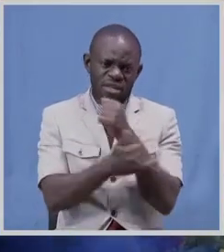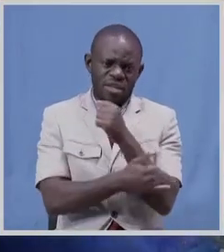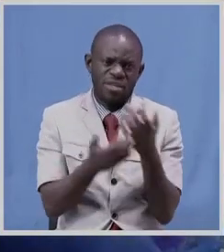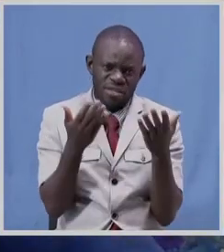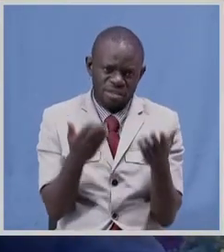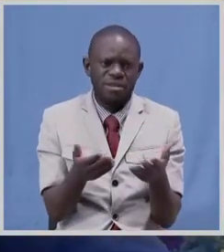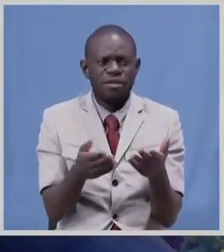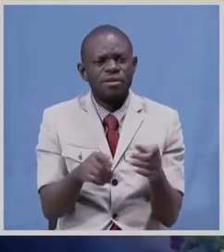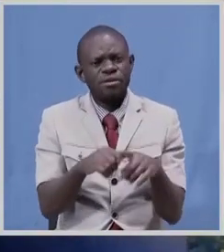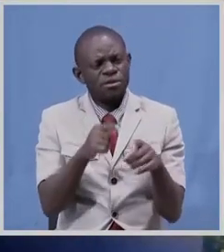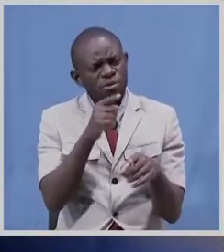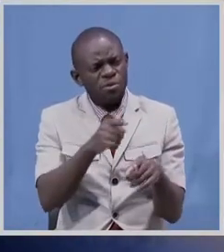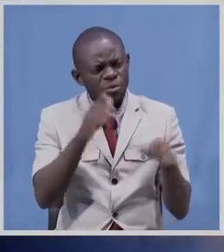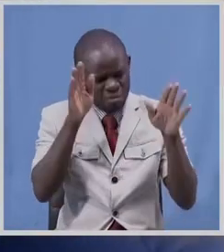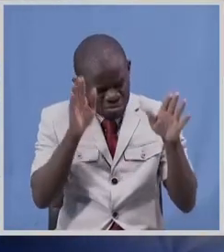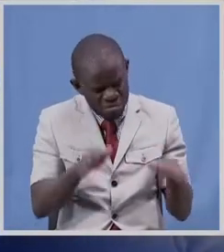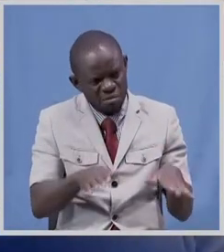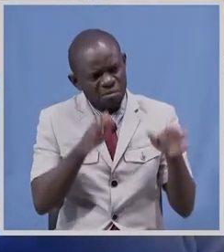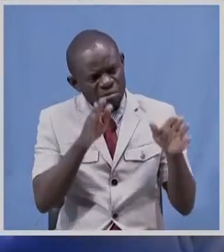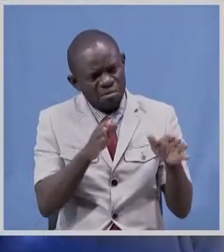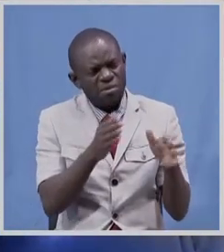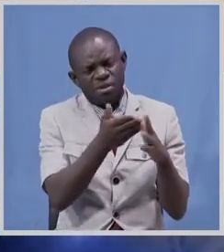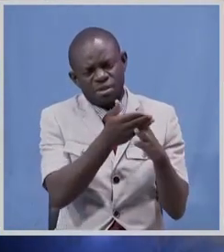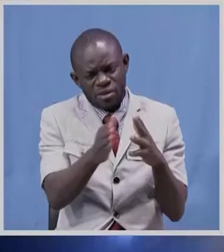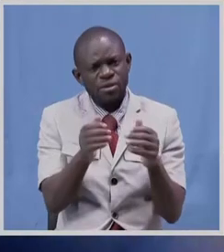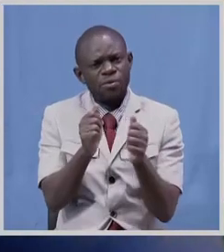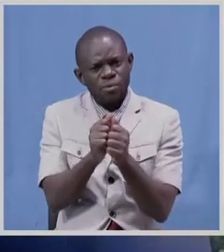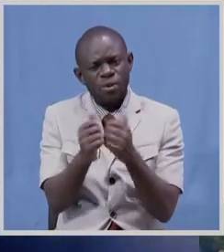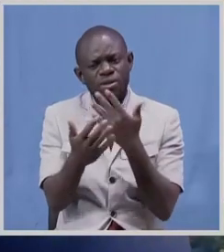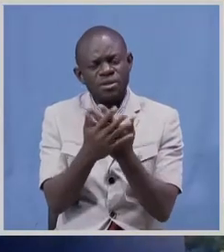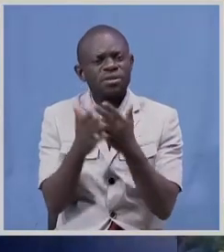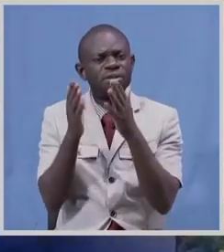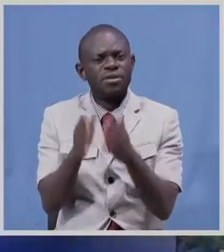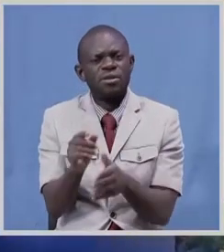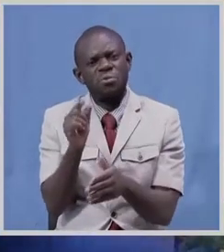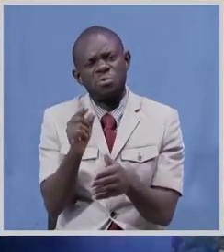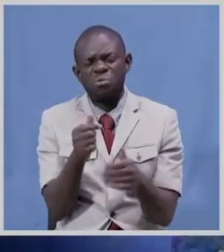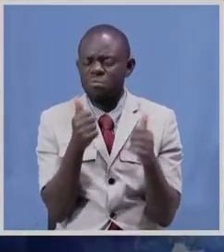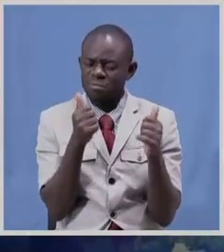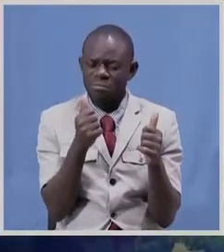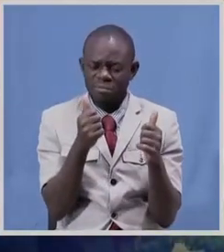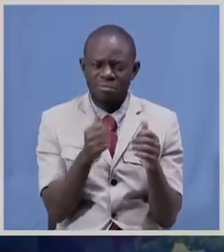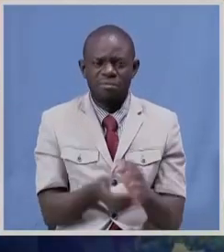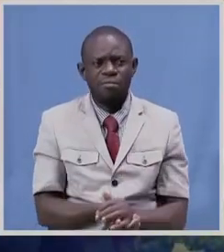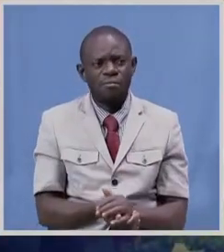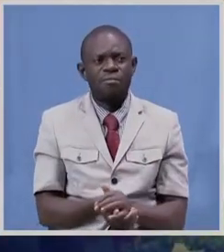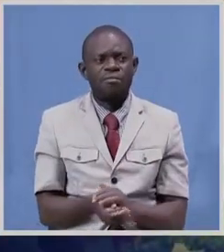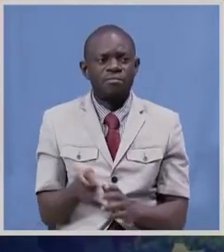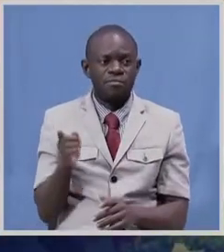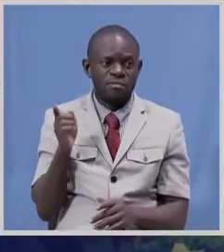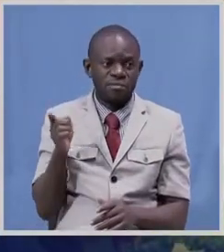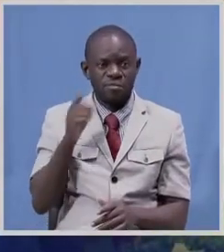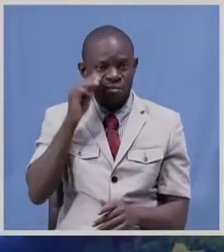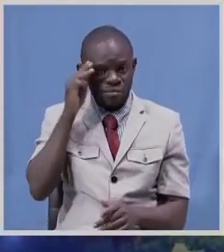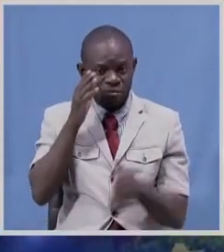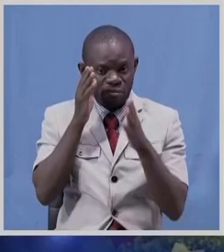you have with our dear brothers and sisters and inmates mr campiongo also used